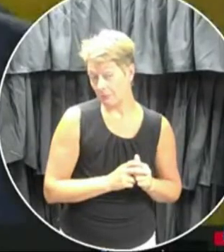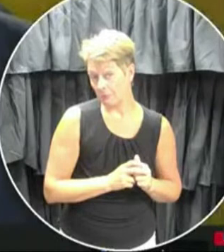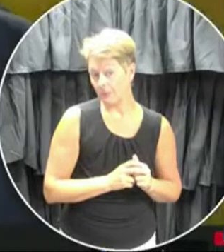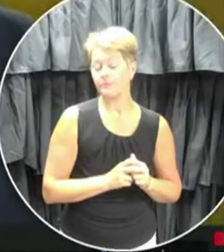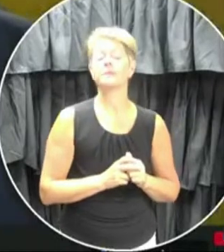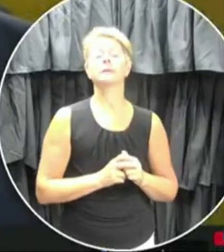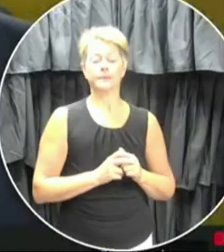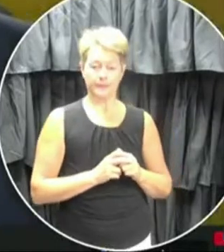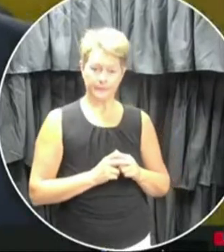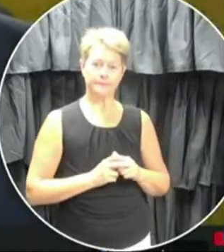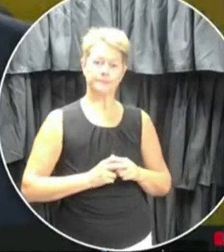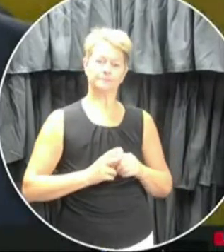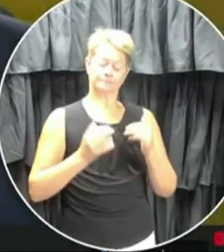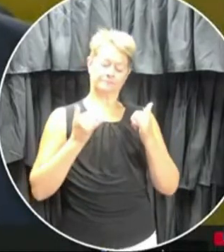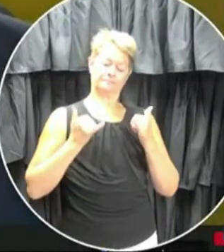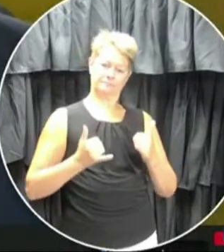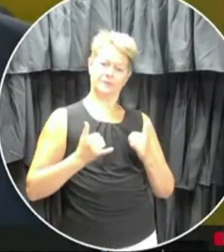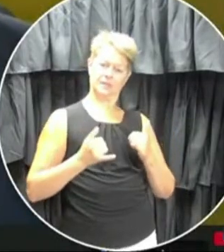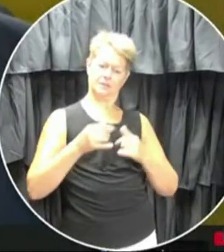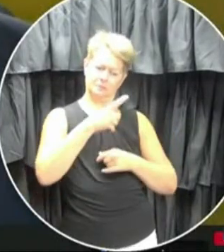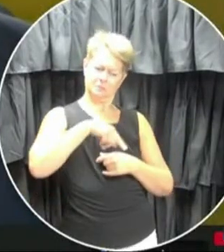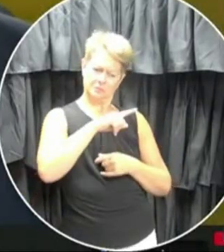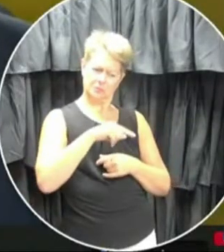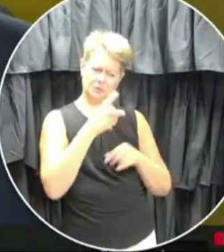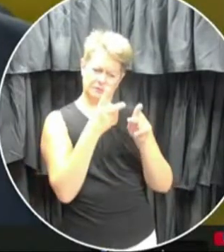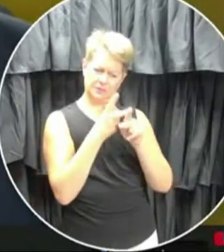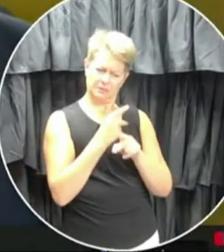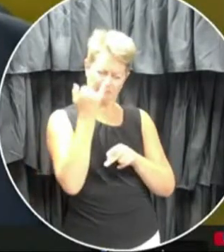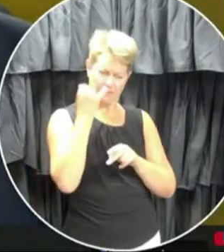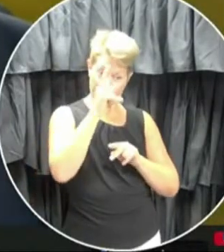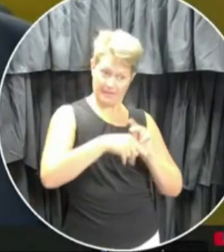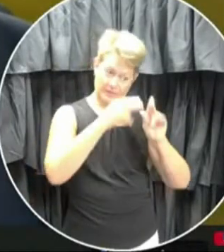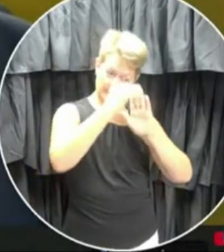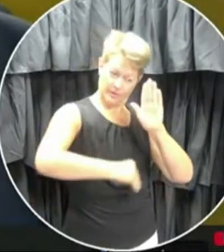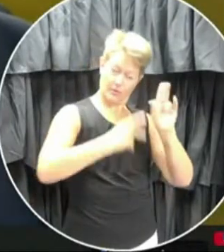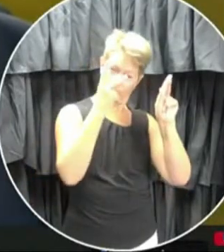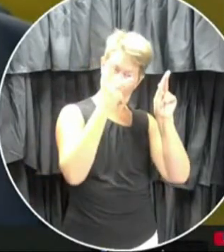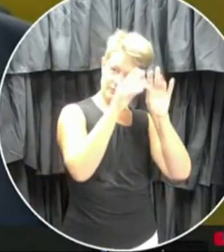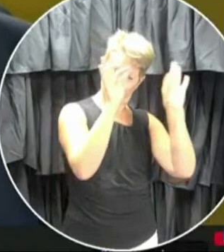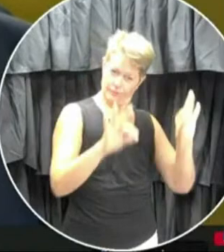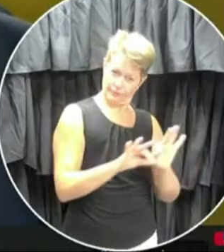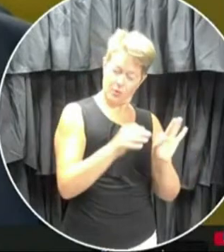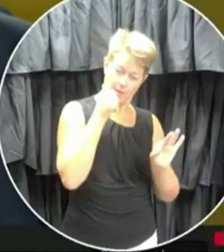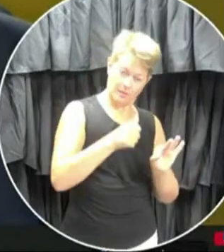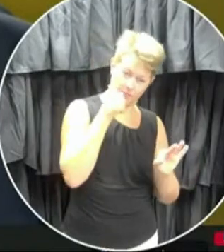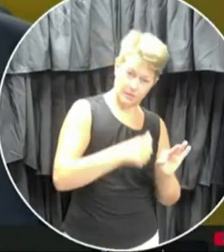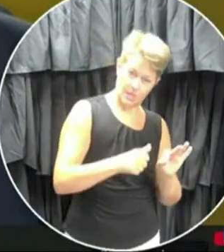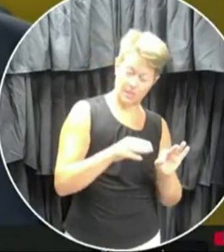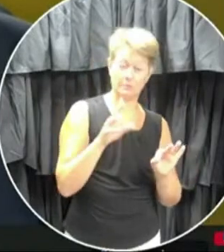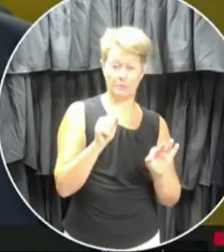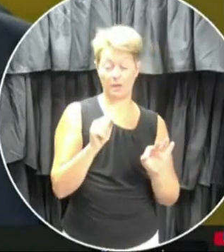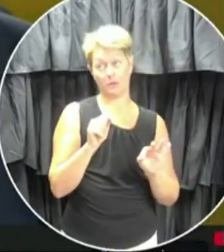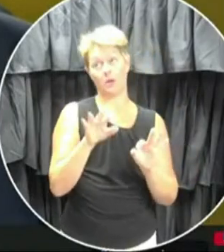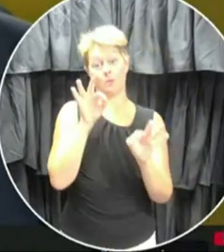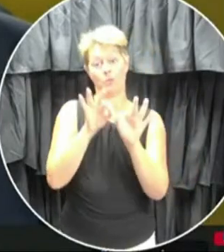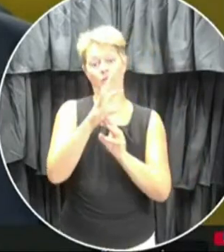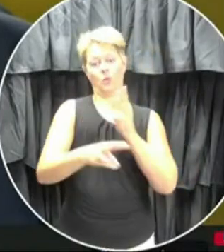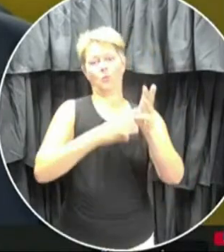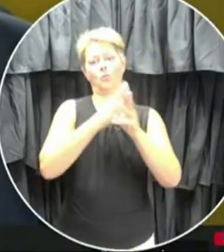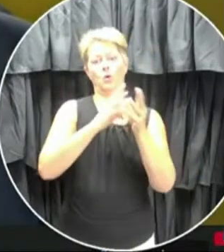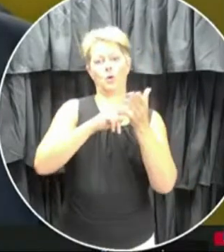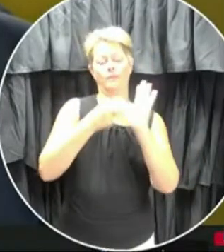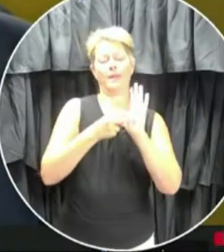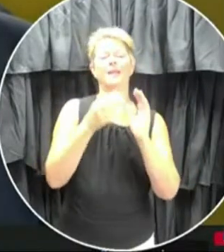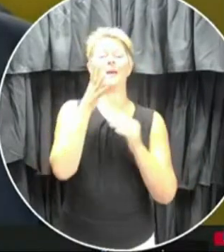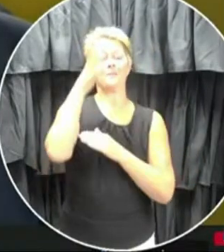So we're working through whether or not they had to fill the form or what we would like, I think in an ideal scenario, a parent would have it, put it on your